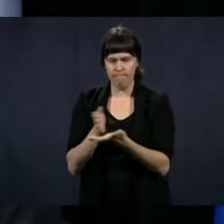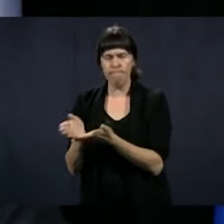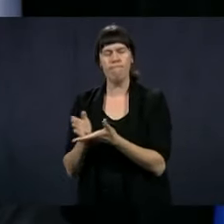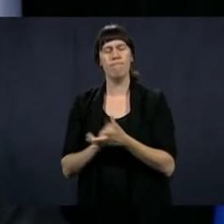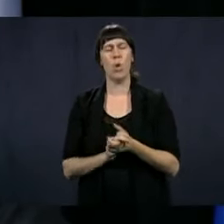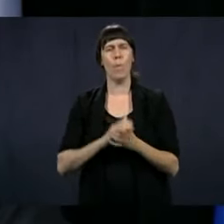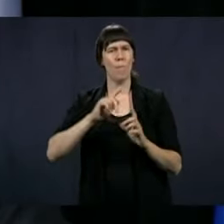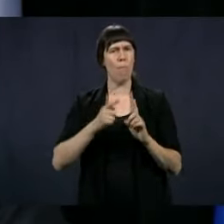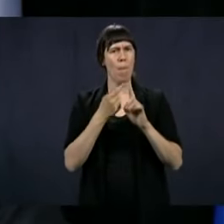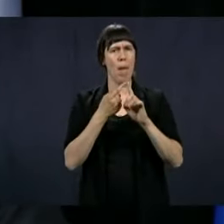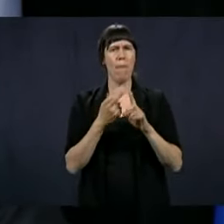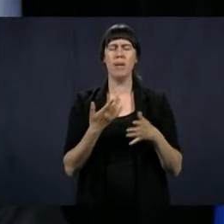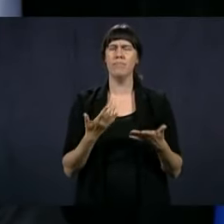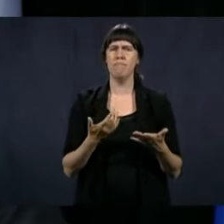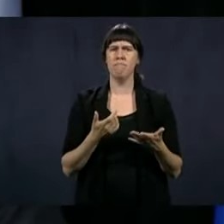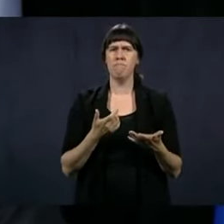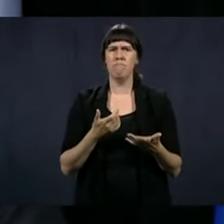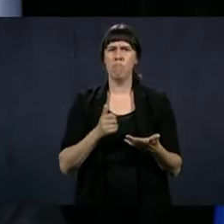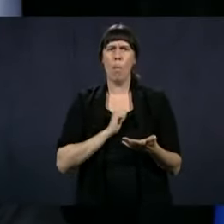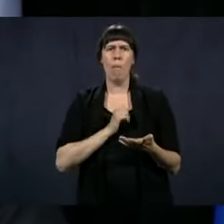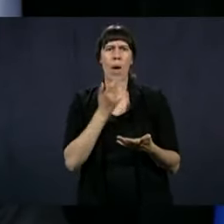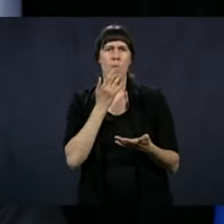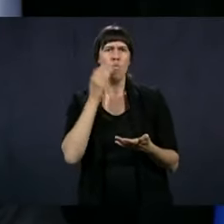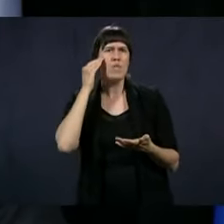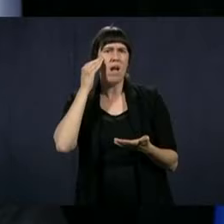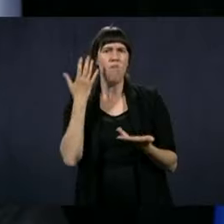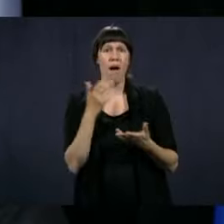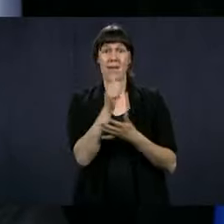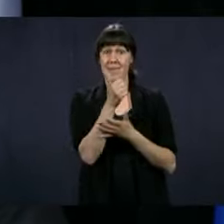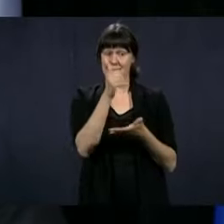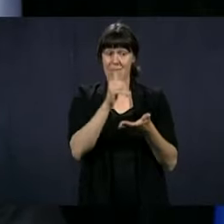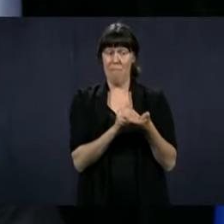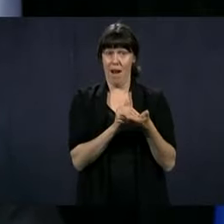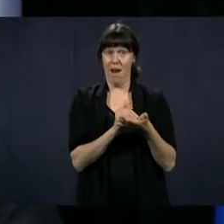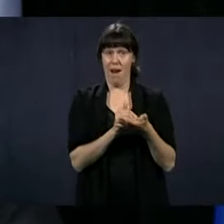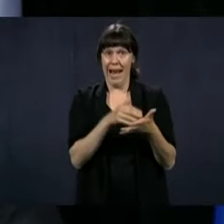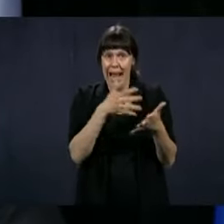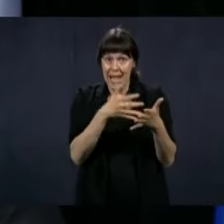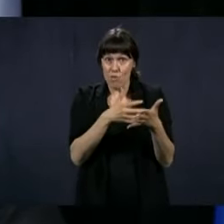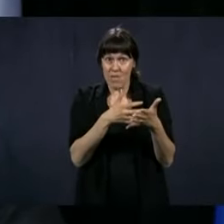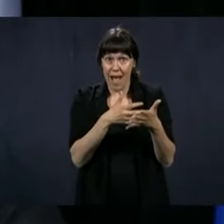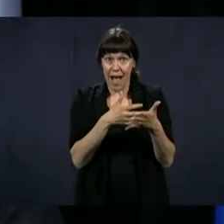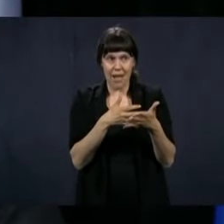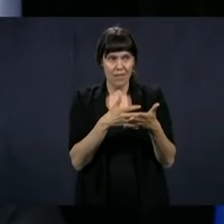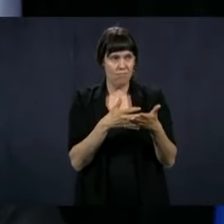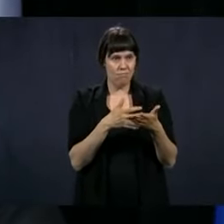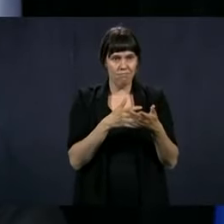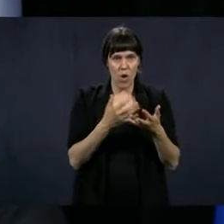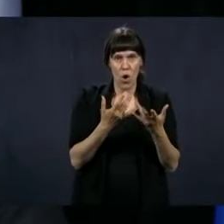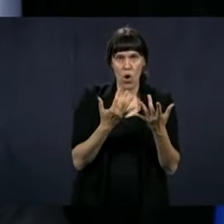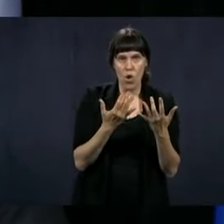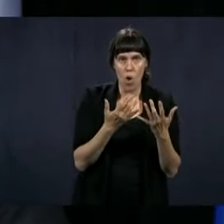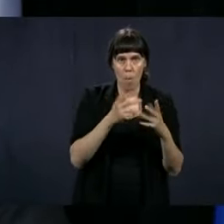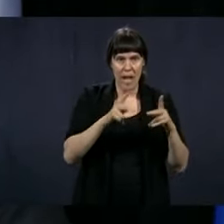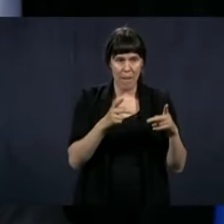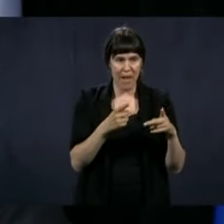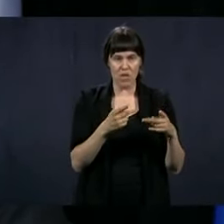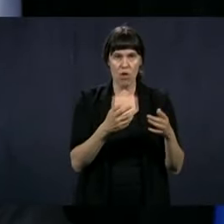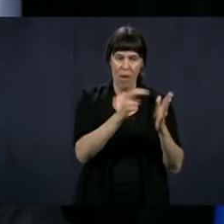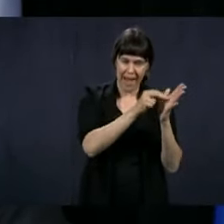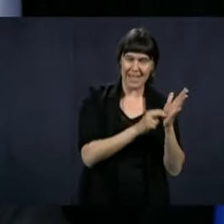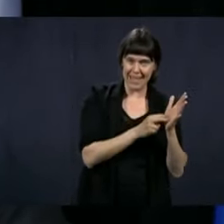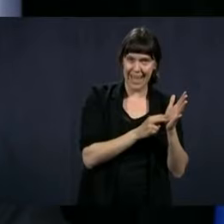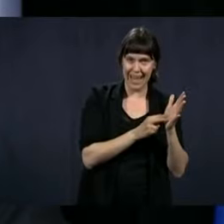First, I would like to know, out of the 10,000 students, how many will come from the private